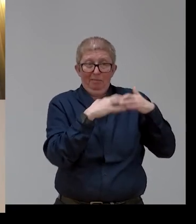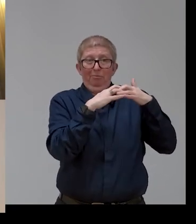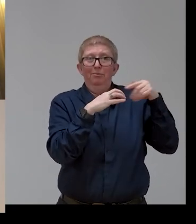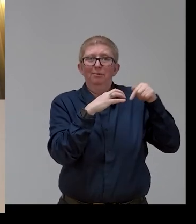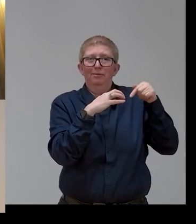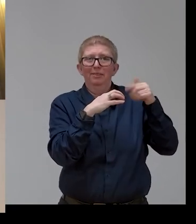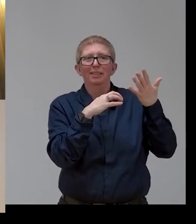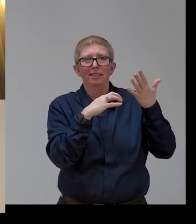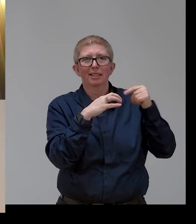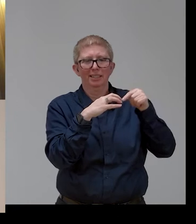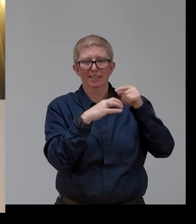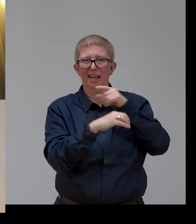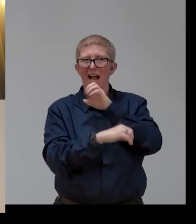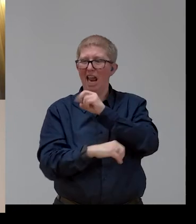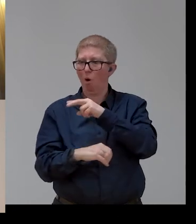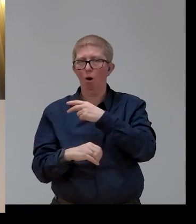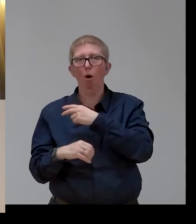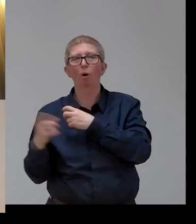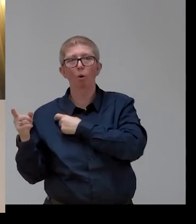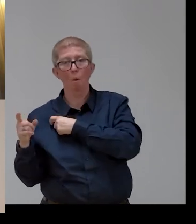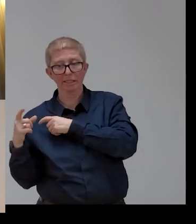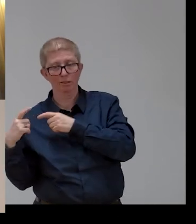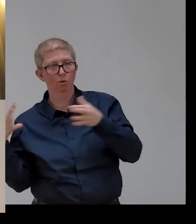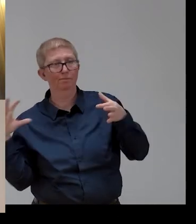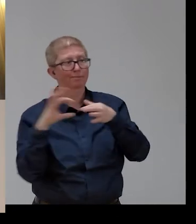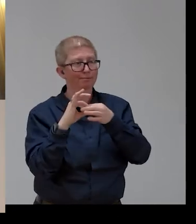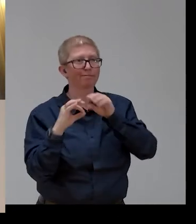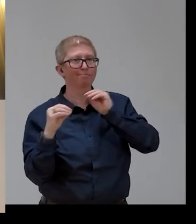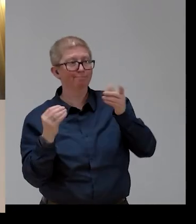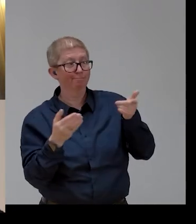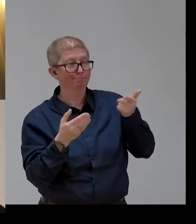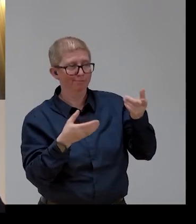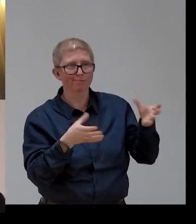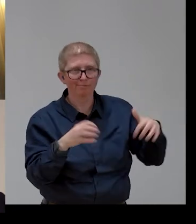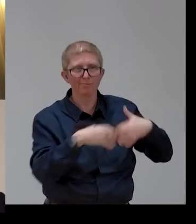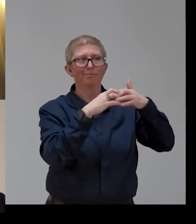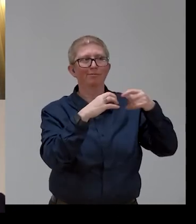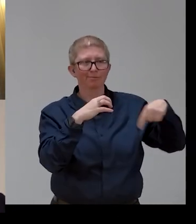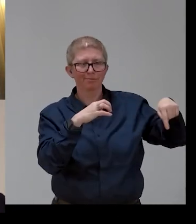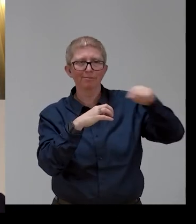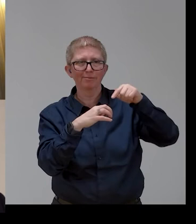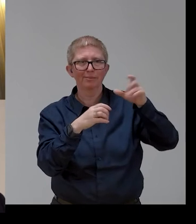and directly with the Member States. Okay, thank you very much, Rando, I hope to be able to come back to you